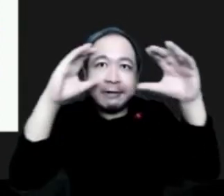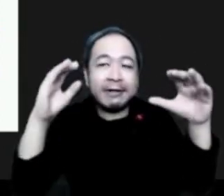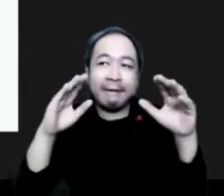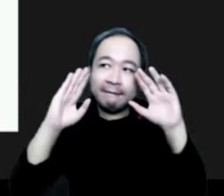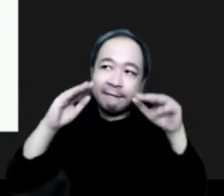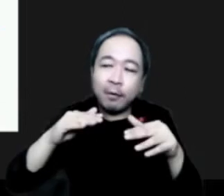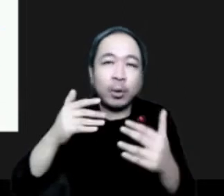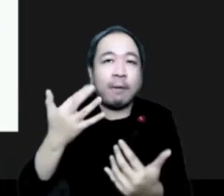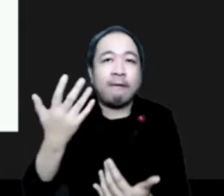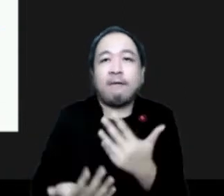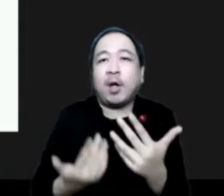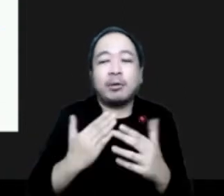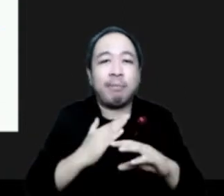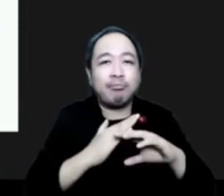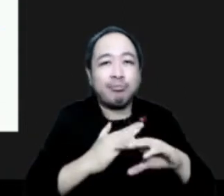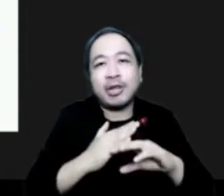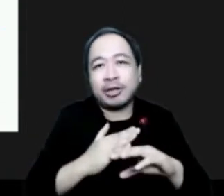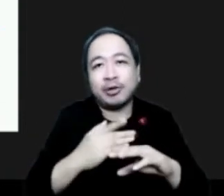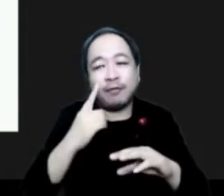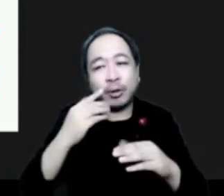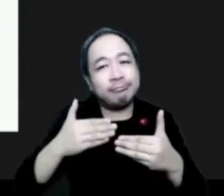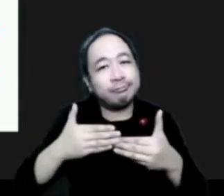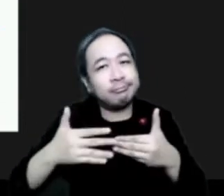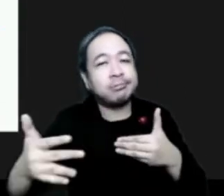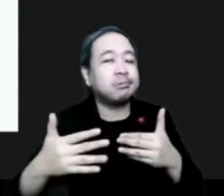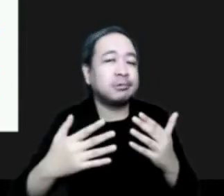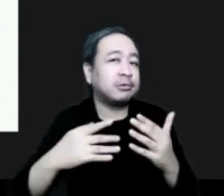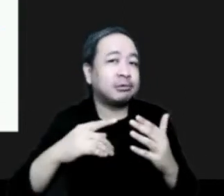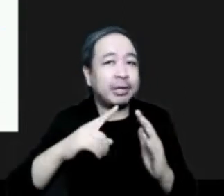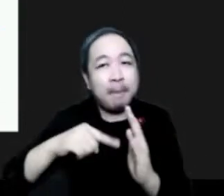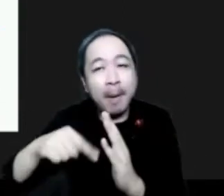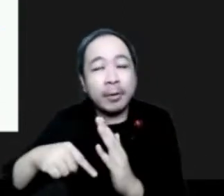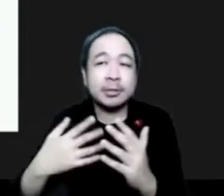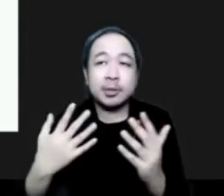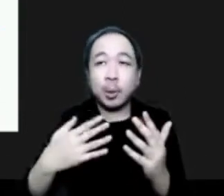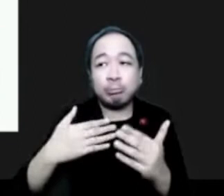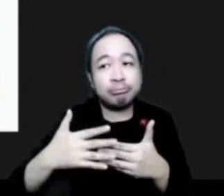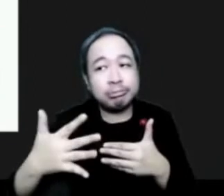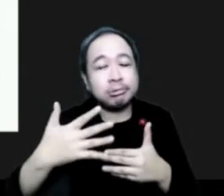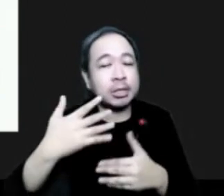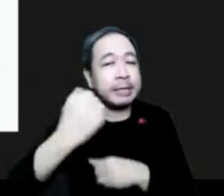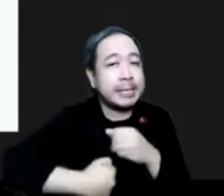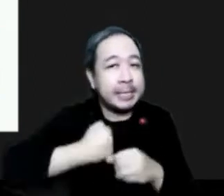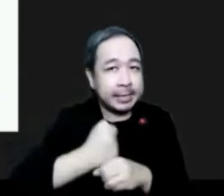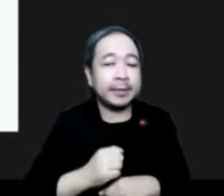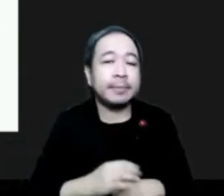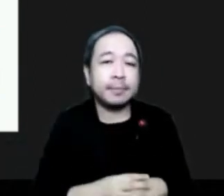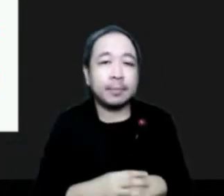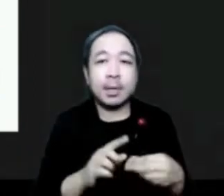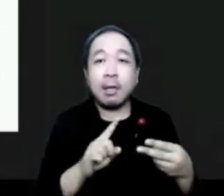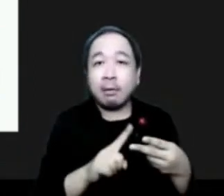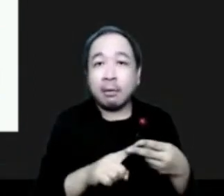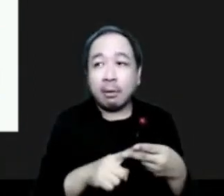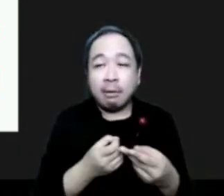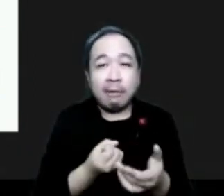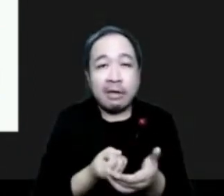the upcoming months, even the upcoming year. Then, to provide information about the current situation when it comes to